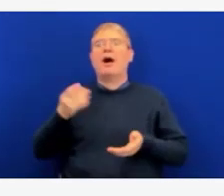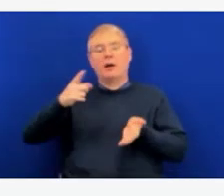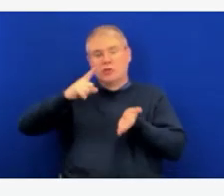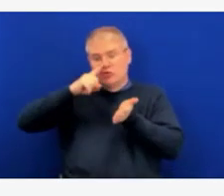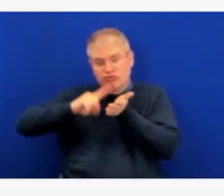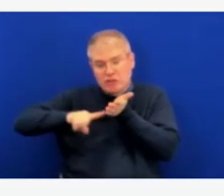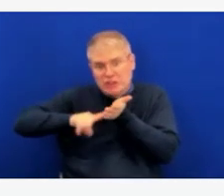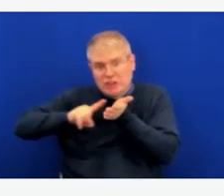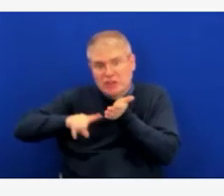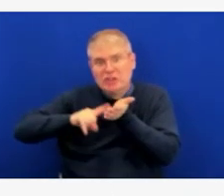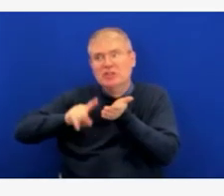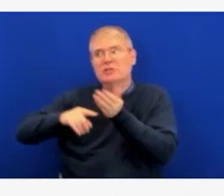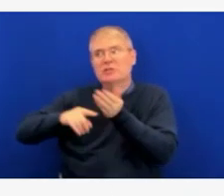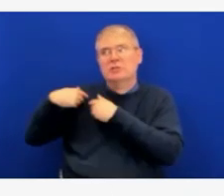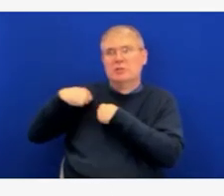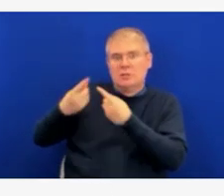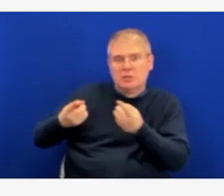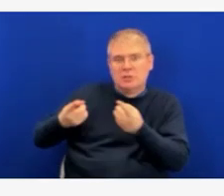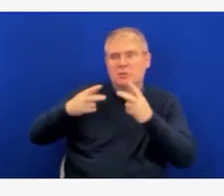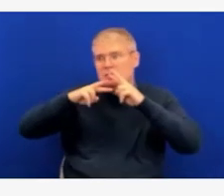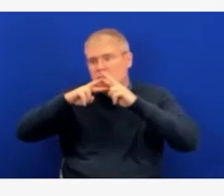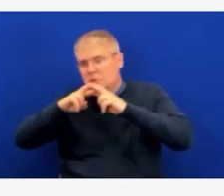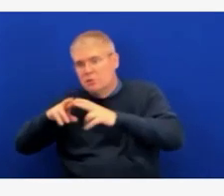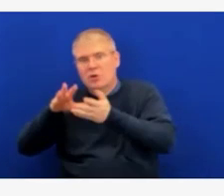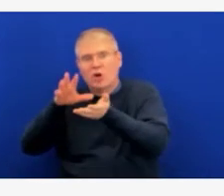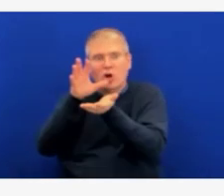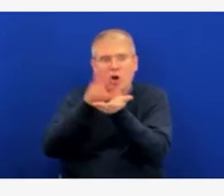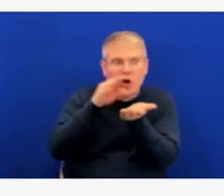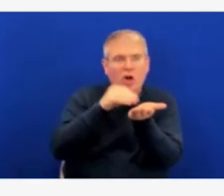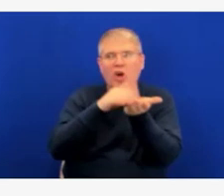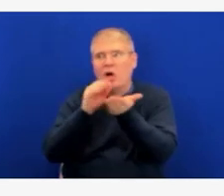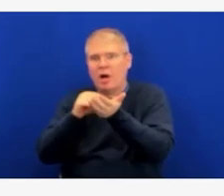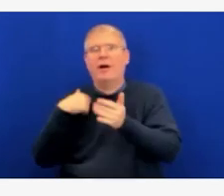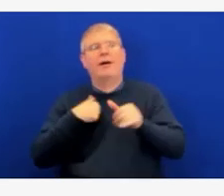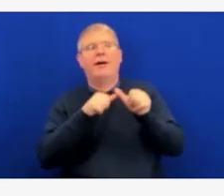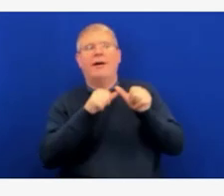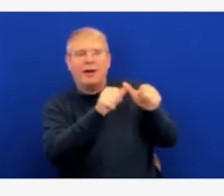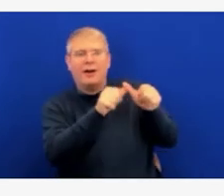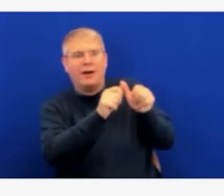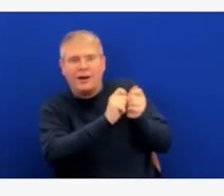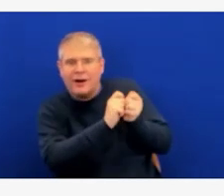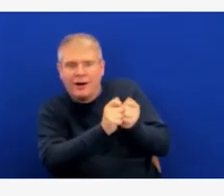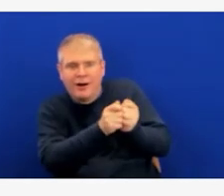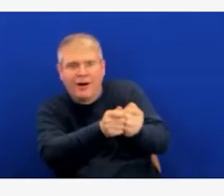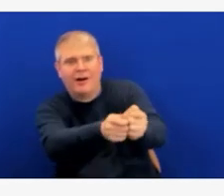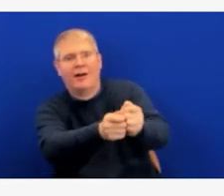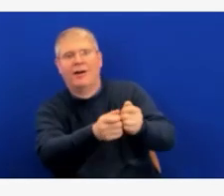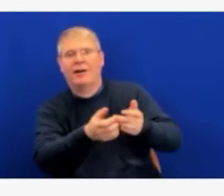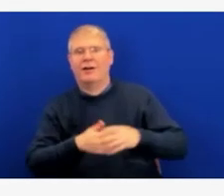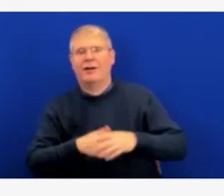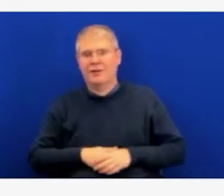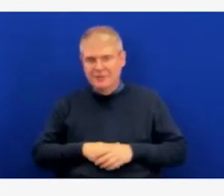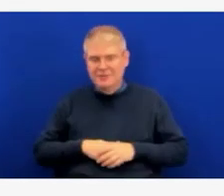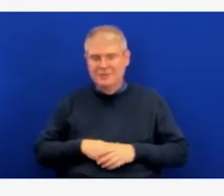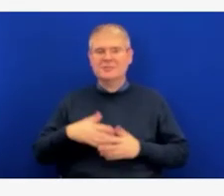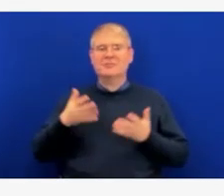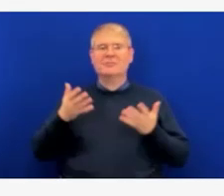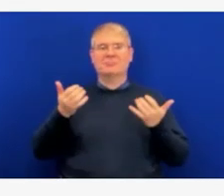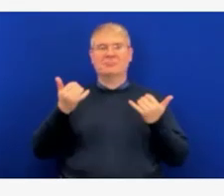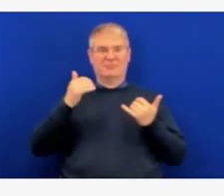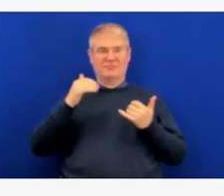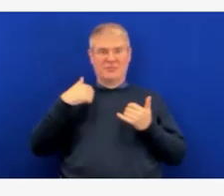getting close to probably a new projection being released in – towards the end of November, early December for Round 10. So,